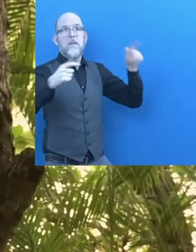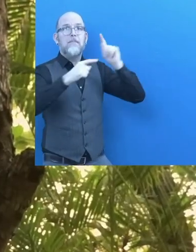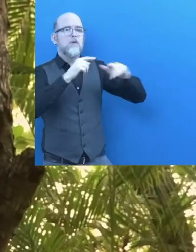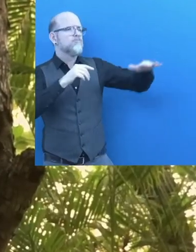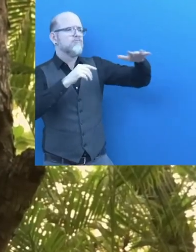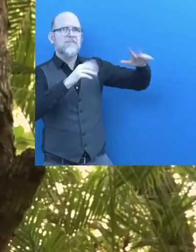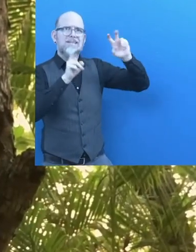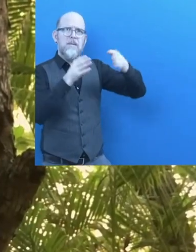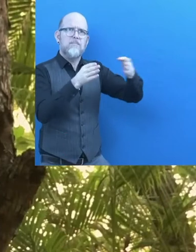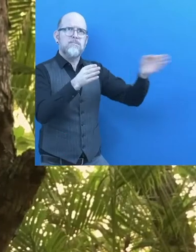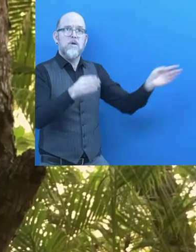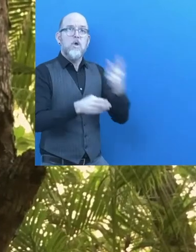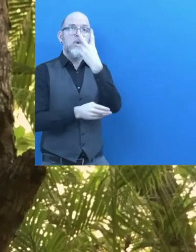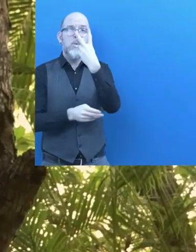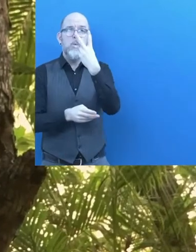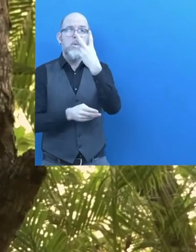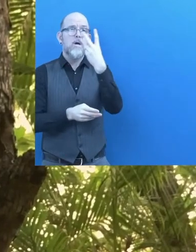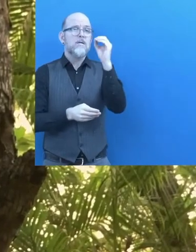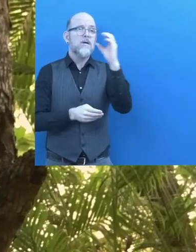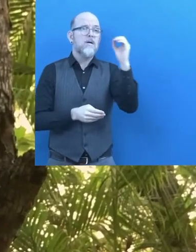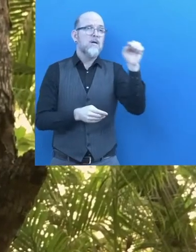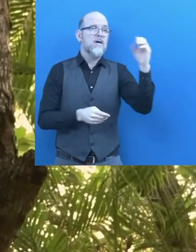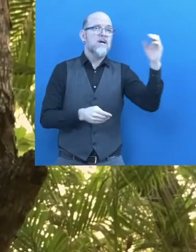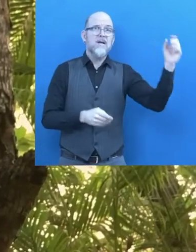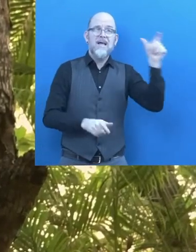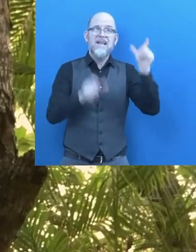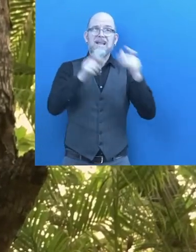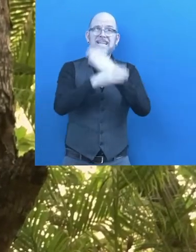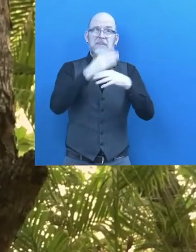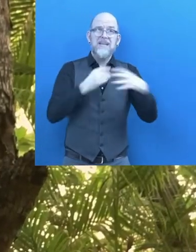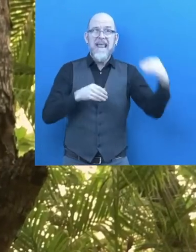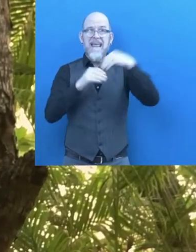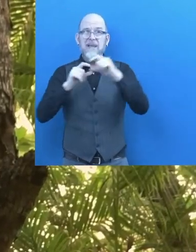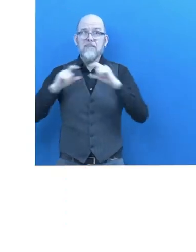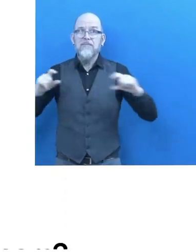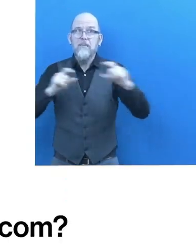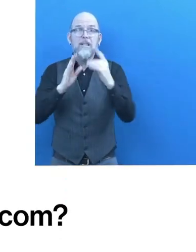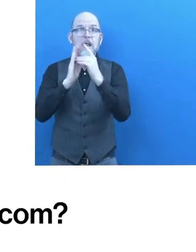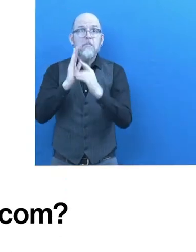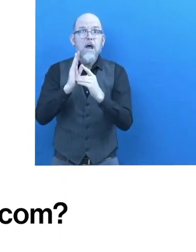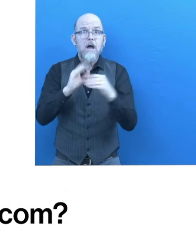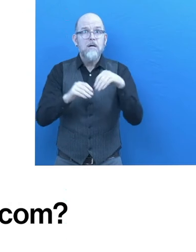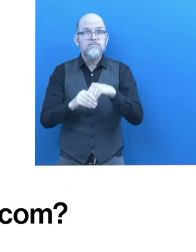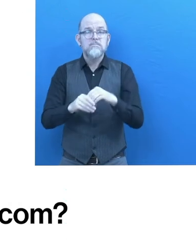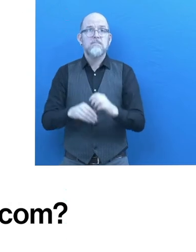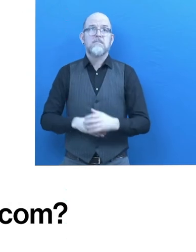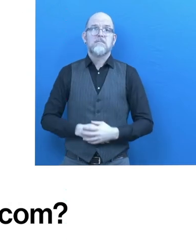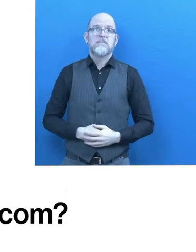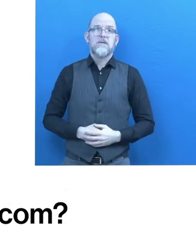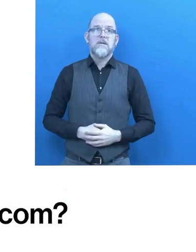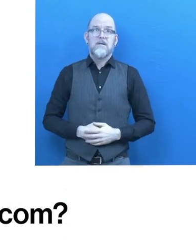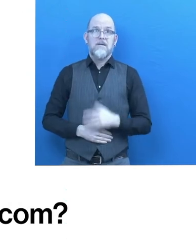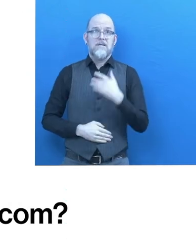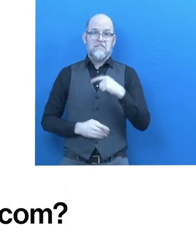200,000 job seekers with disabilities registered in our database. What is next for InclusionMade